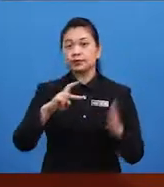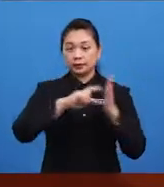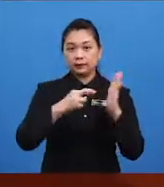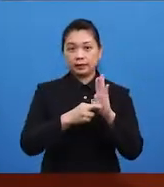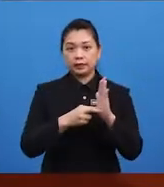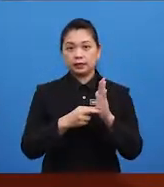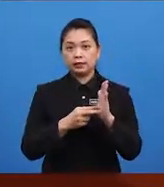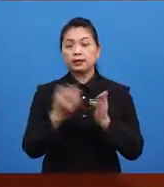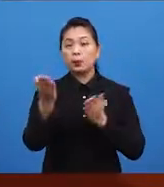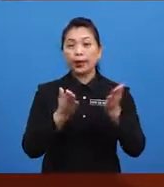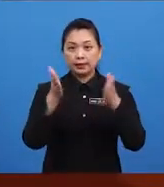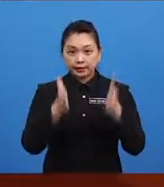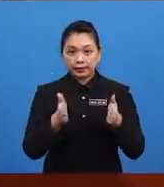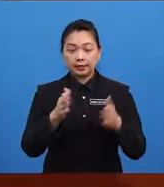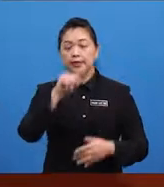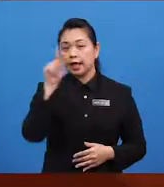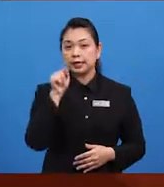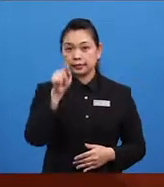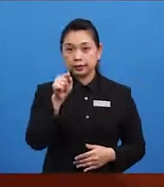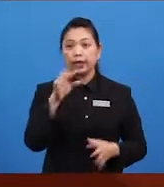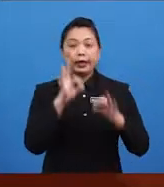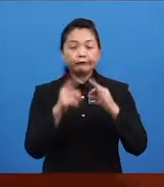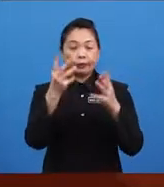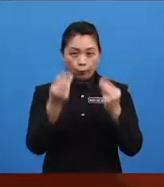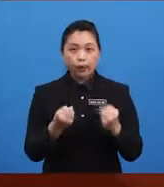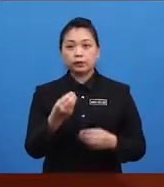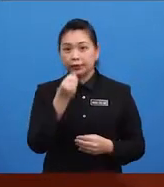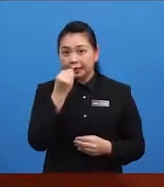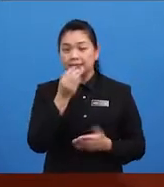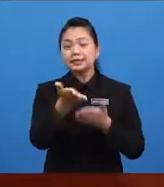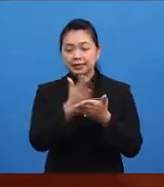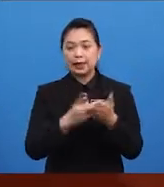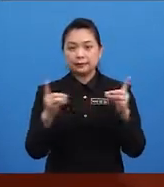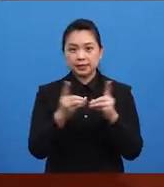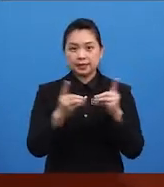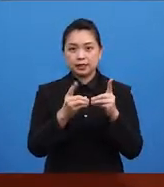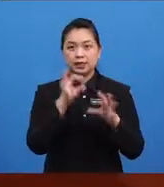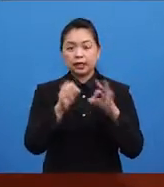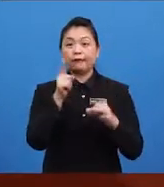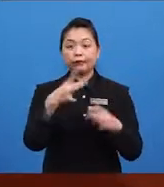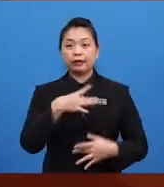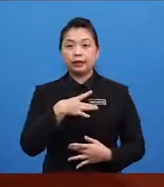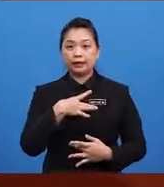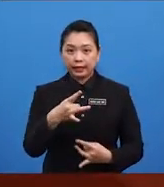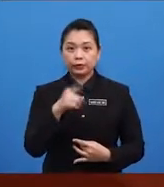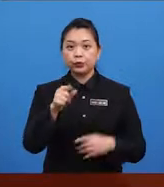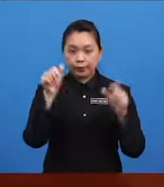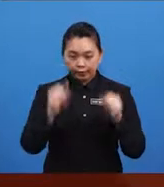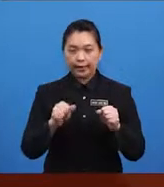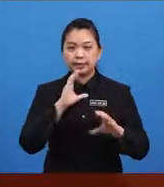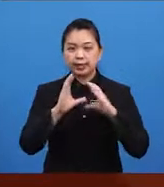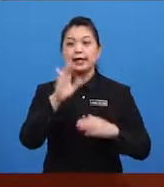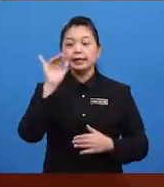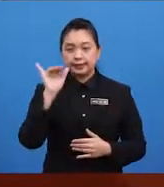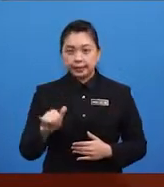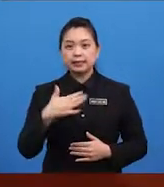waiter is asking if you want to eat some dessert. If you like it, you can say, yes,